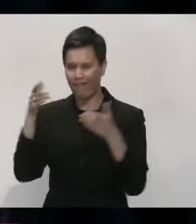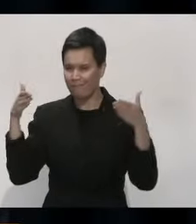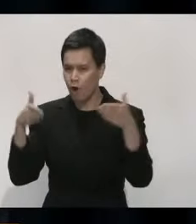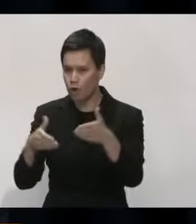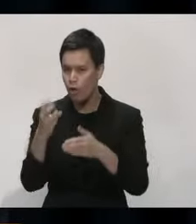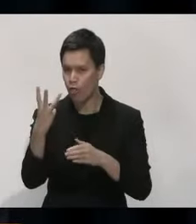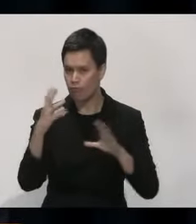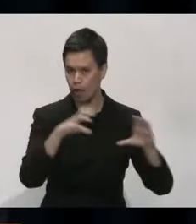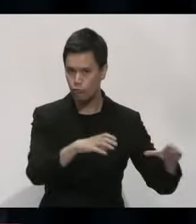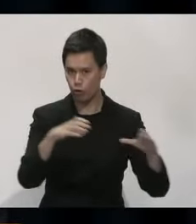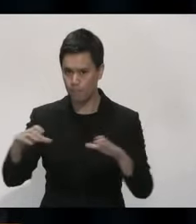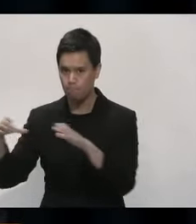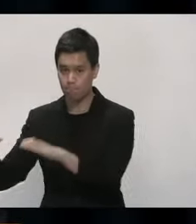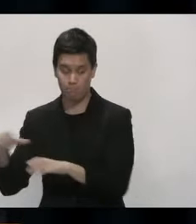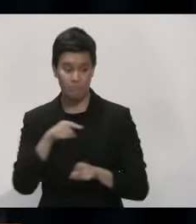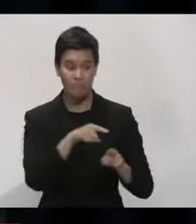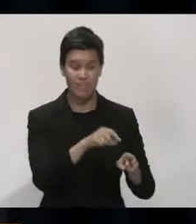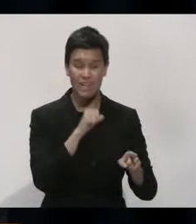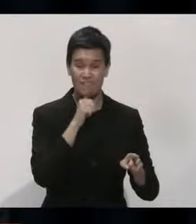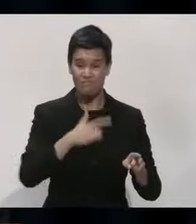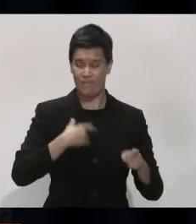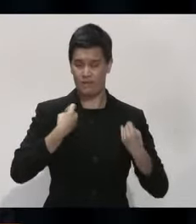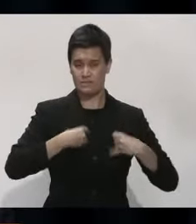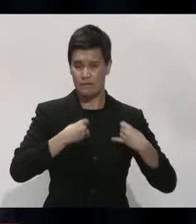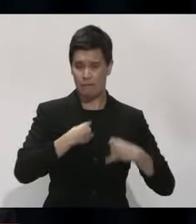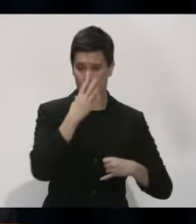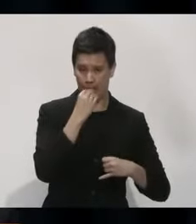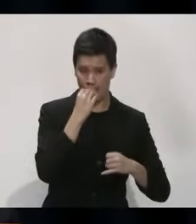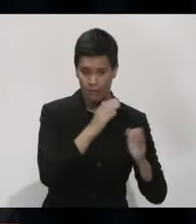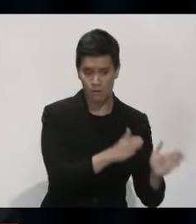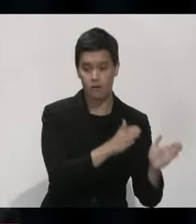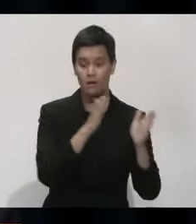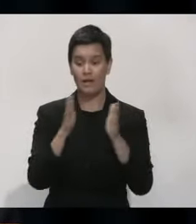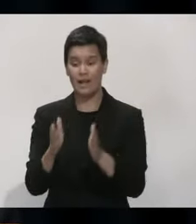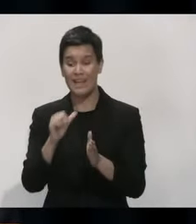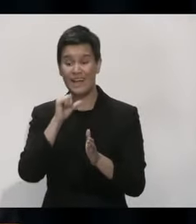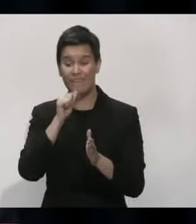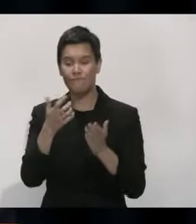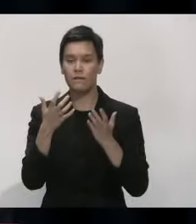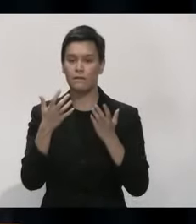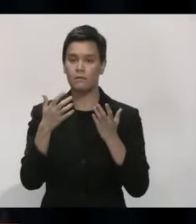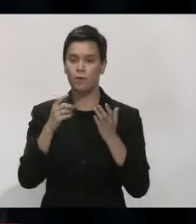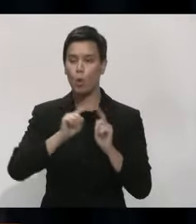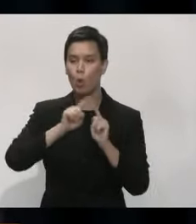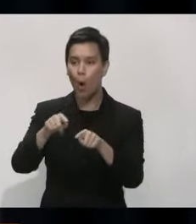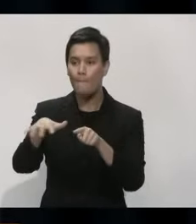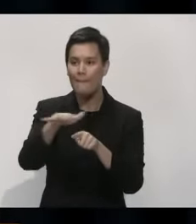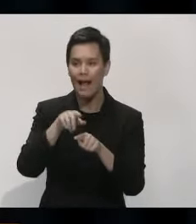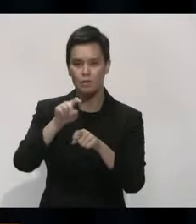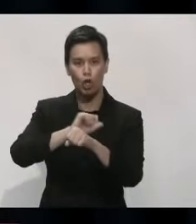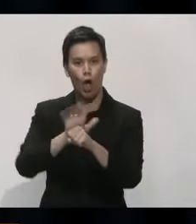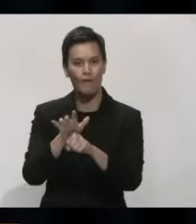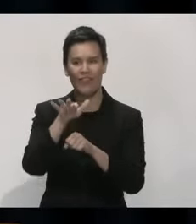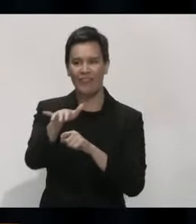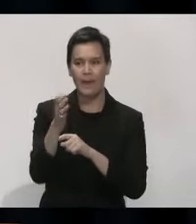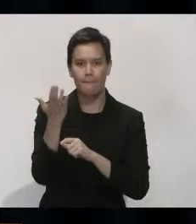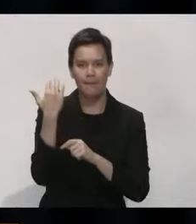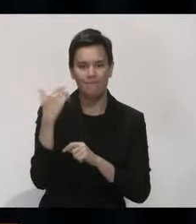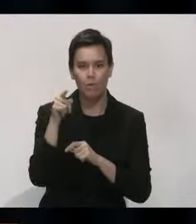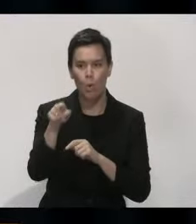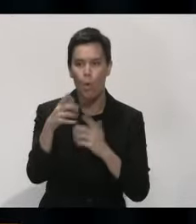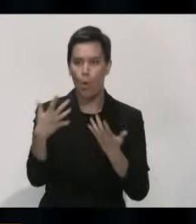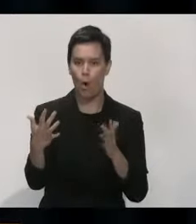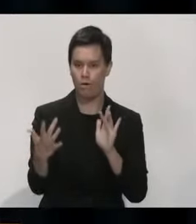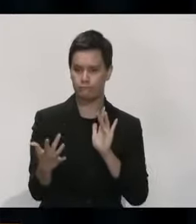and flu symptoms, people who are contacts or connected to places where people have had COVID-19 and the contacts of